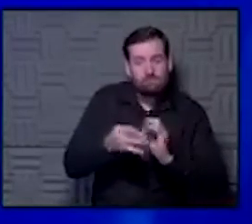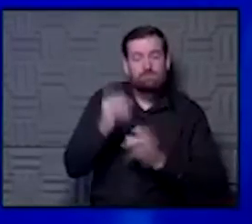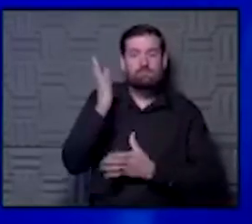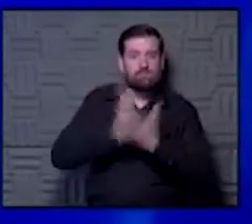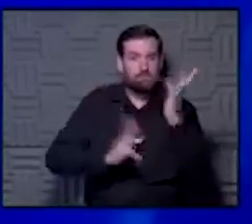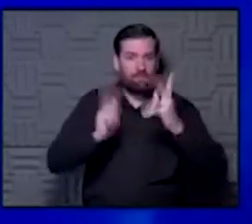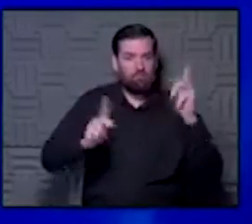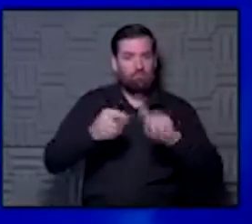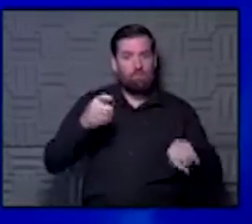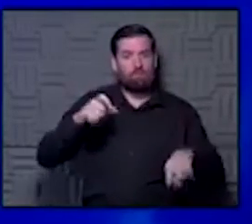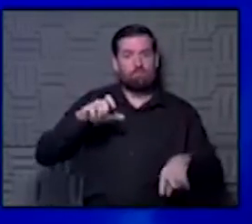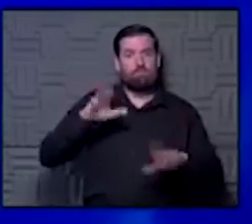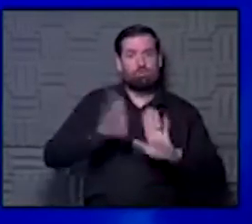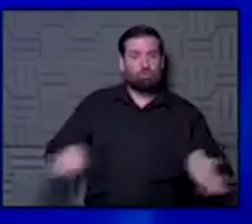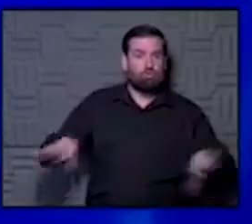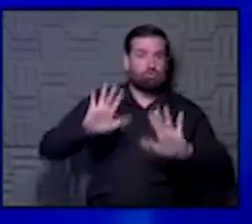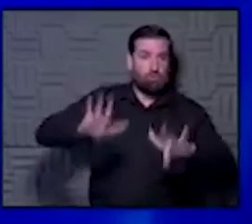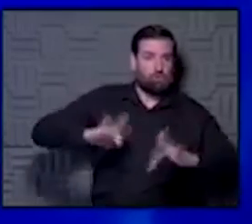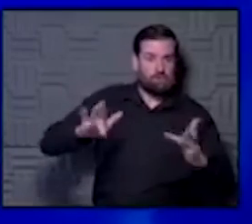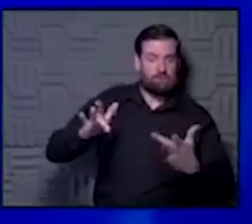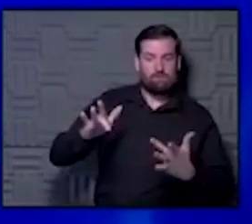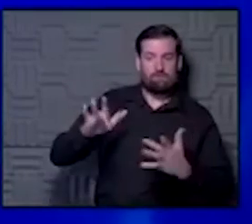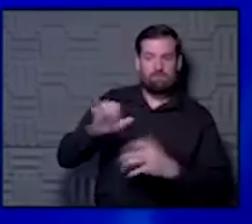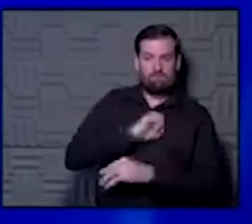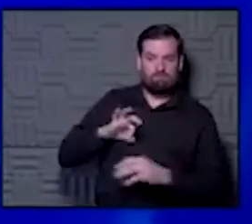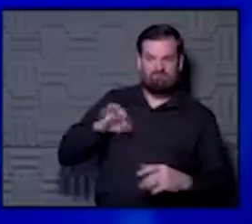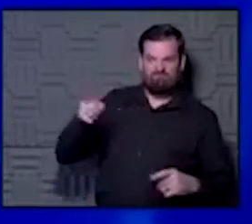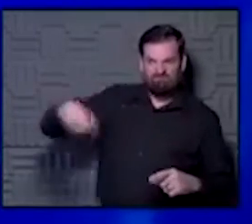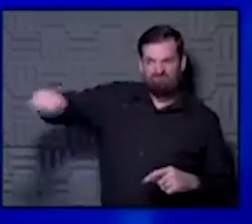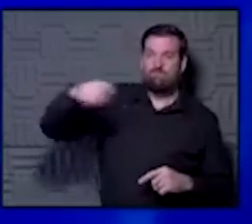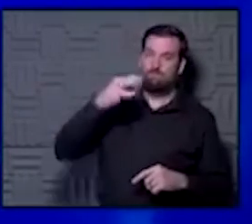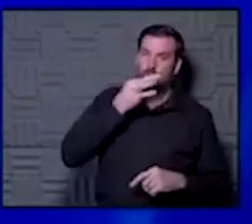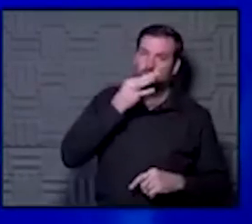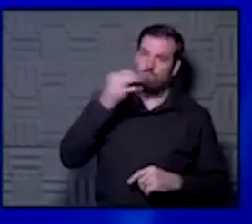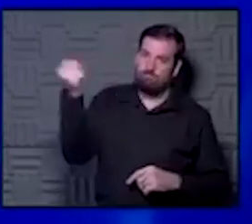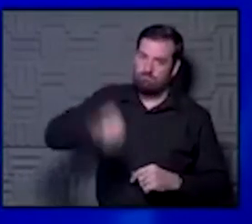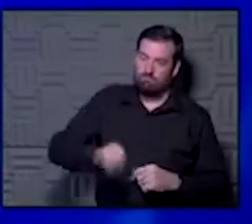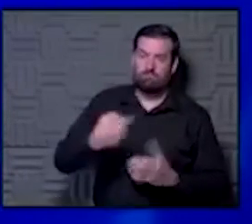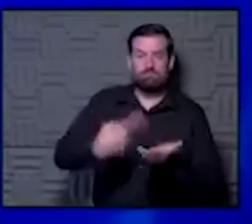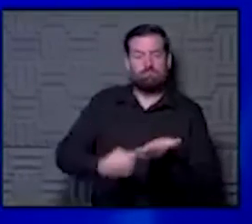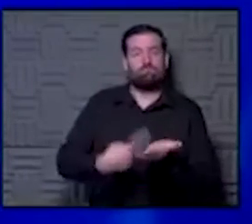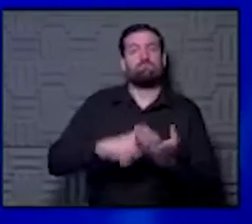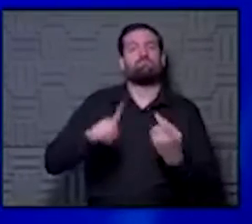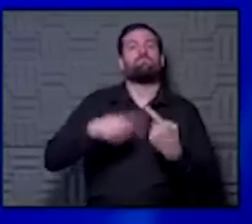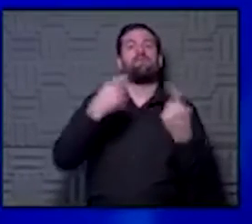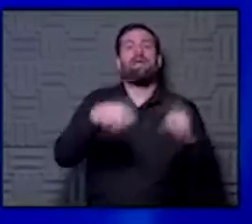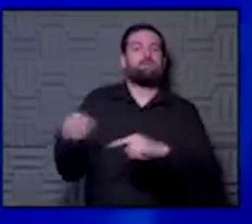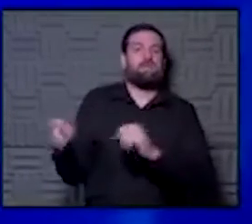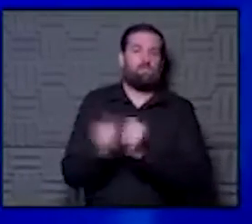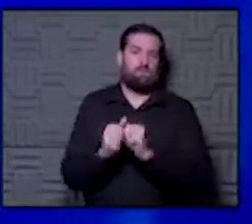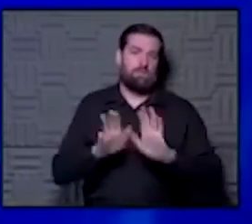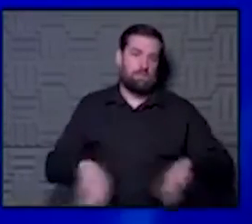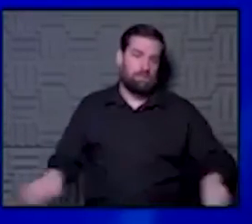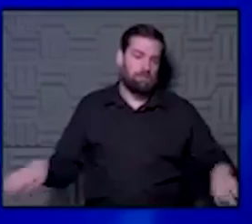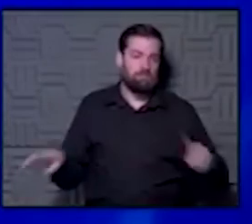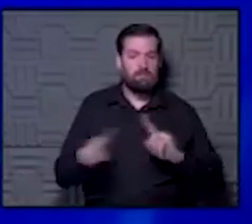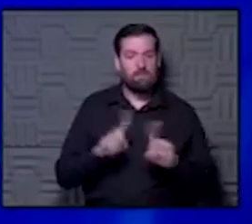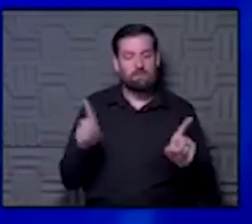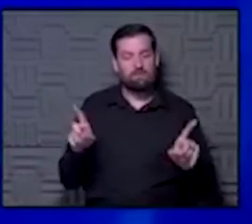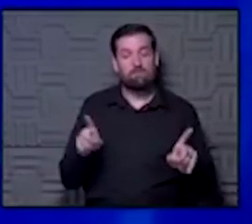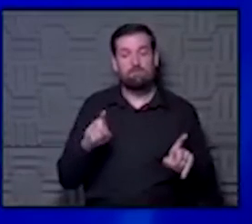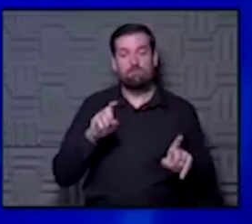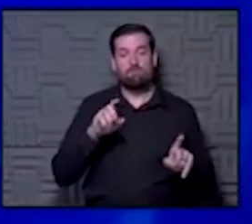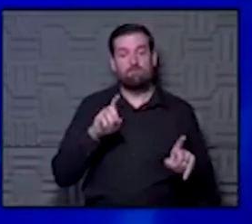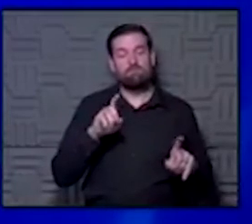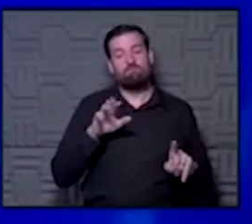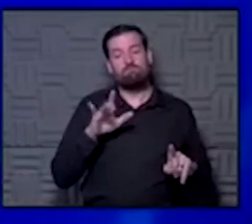folks who were from Children's Mercy, and we probably ought to grab our Children's Mercy colleagues again in the near future. Let's have a conversation about what's going on with kids. But, and Dr.